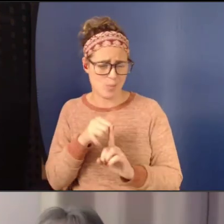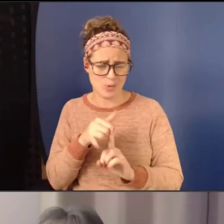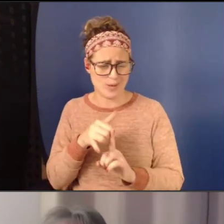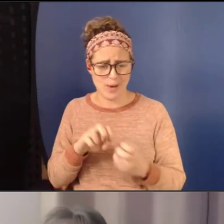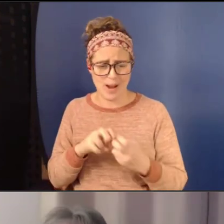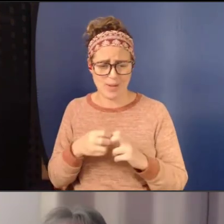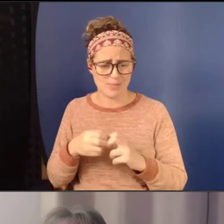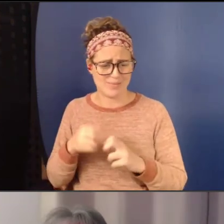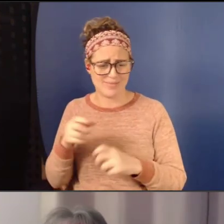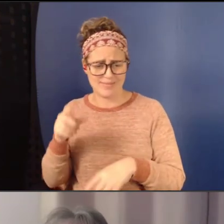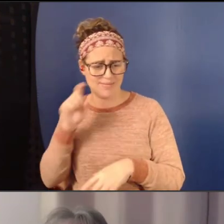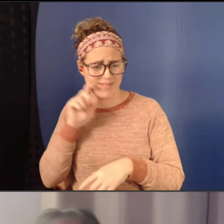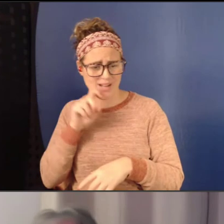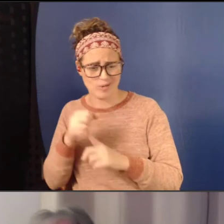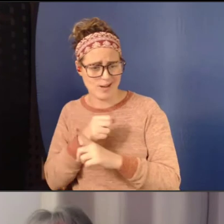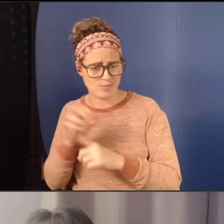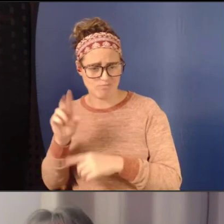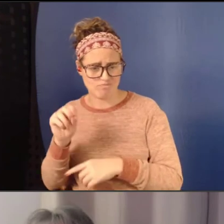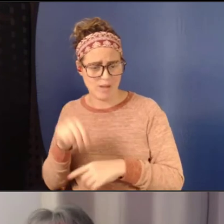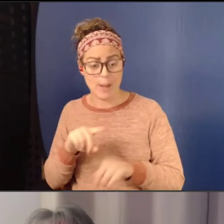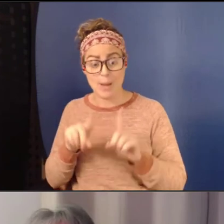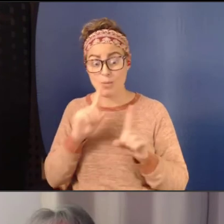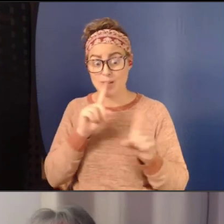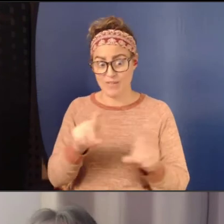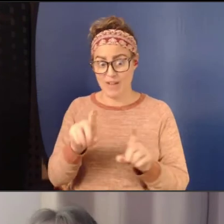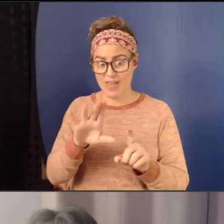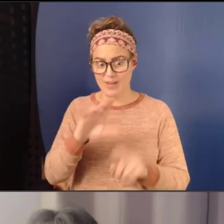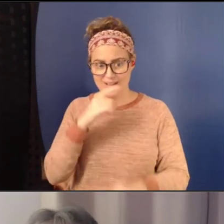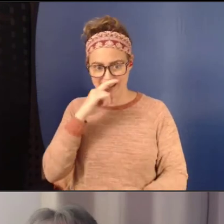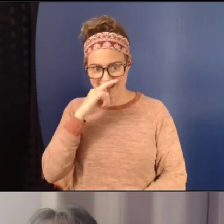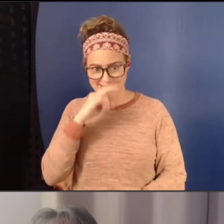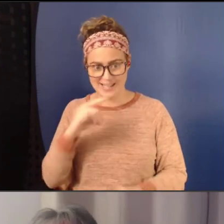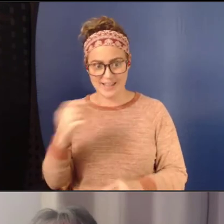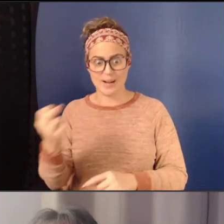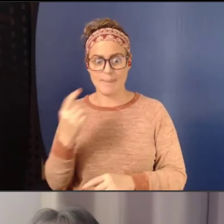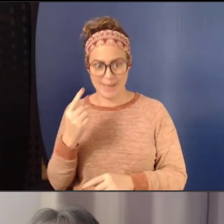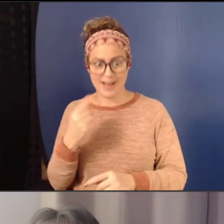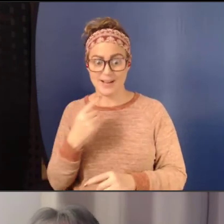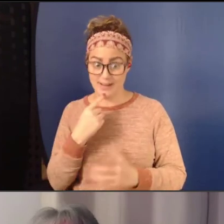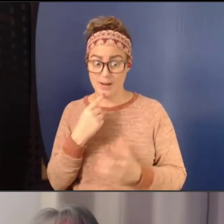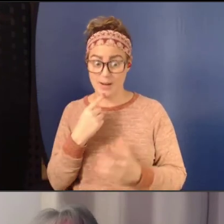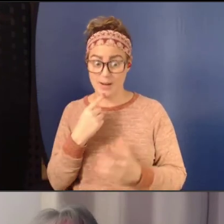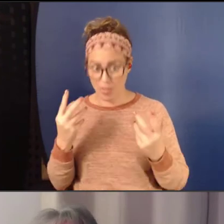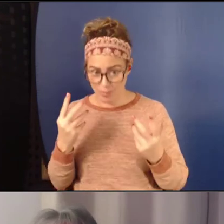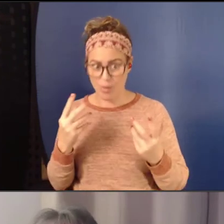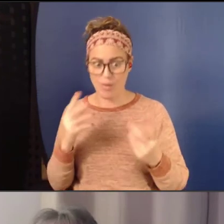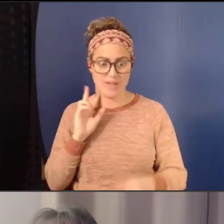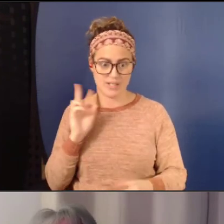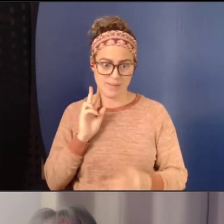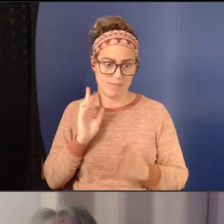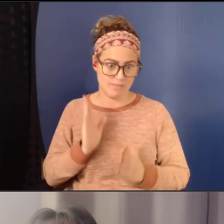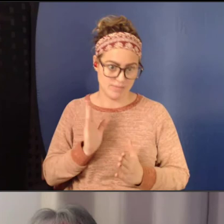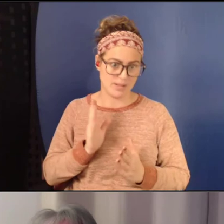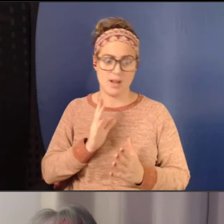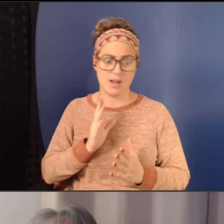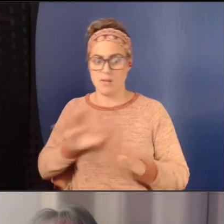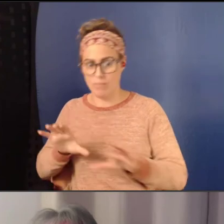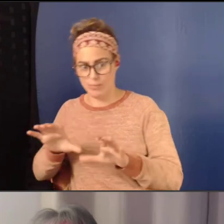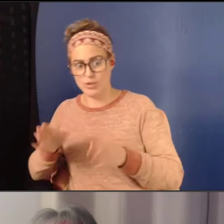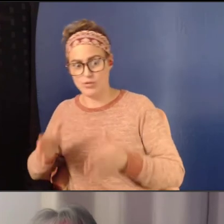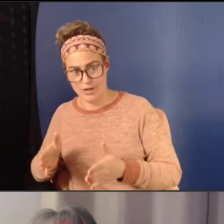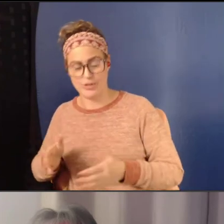one another. And then we survey their kids and they come back where there's multiple victims and perpetrators. Um,